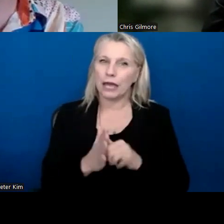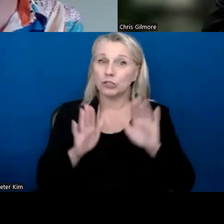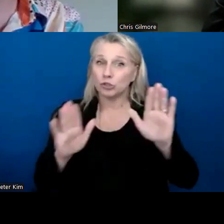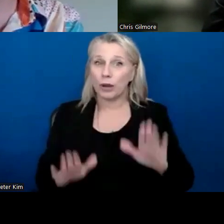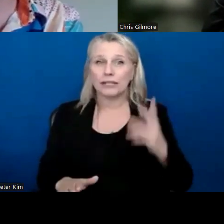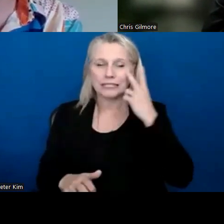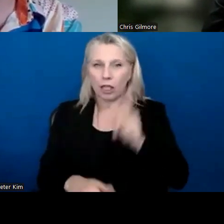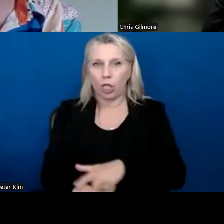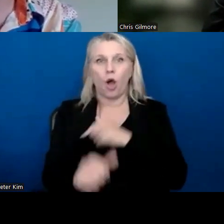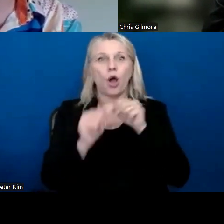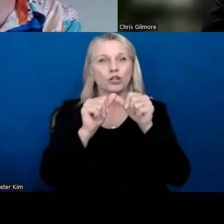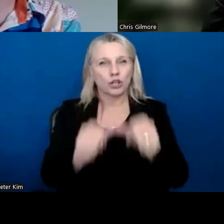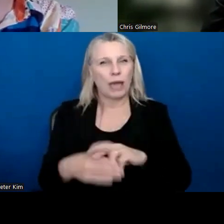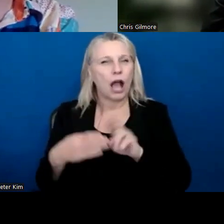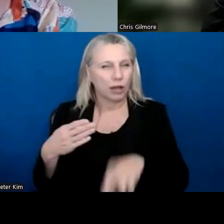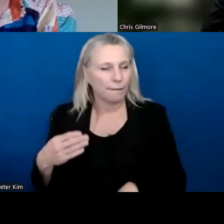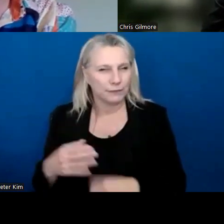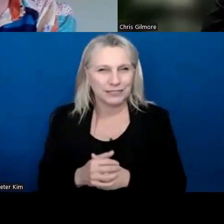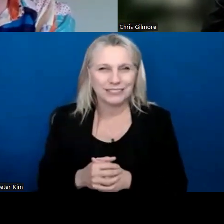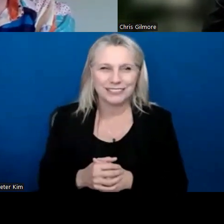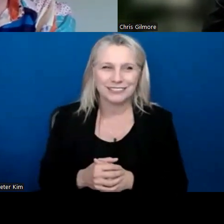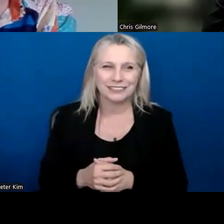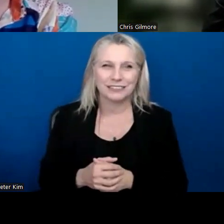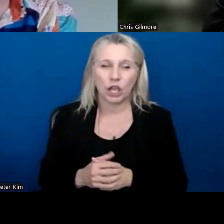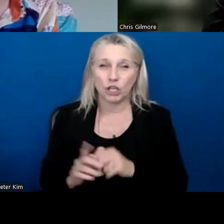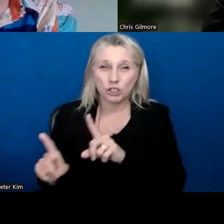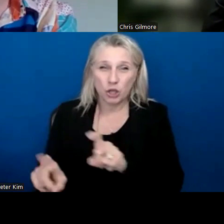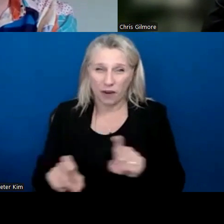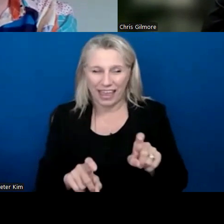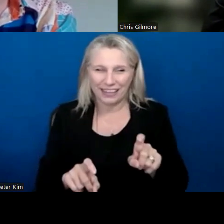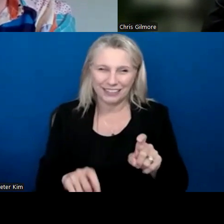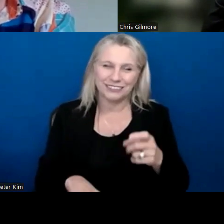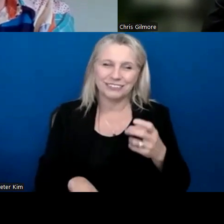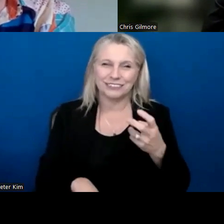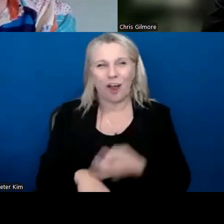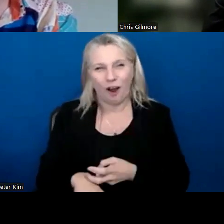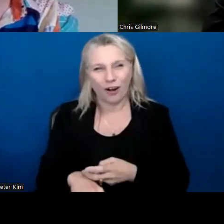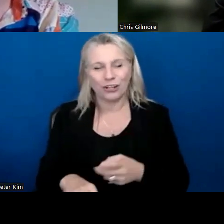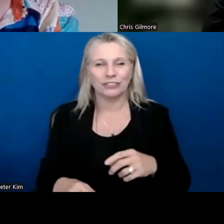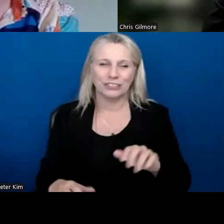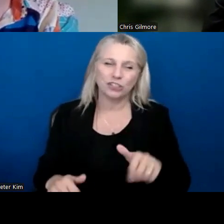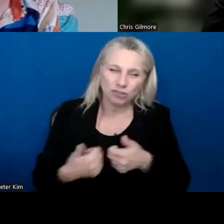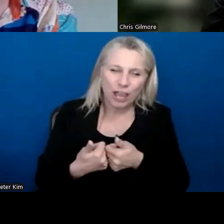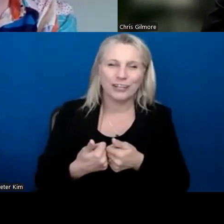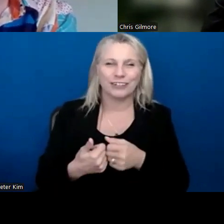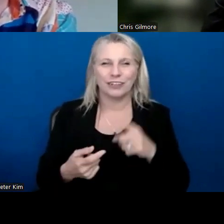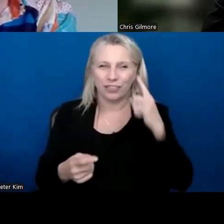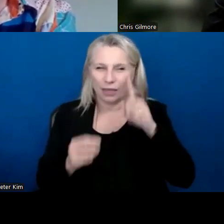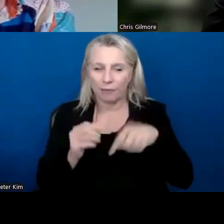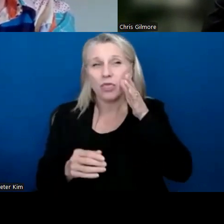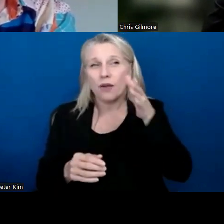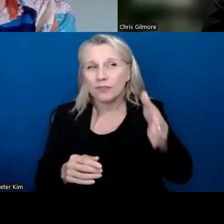see those long-term outcomes and surveying can be a challenge, but it's great to know that you're, you're looking and thinking about expanding in the future.